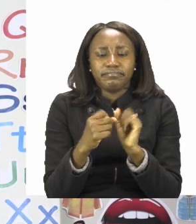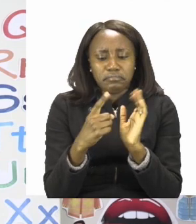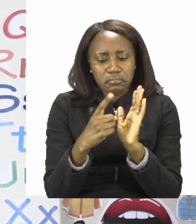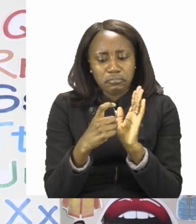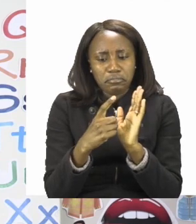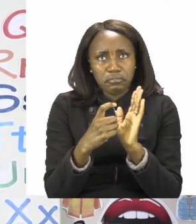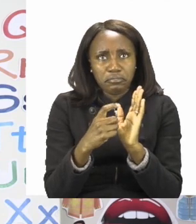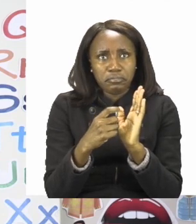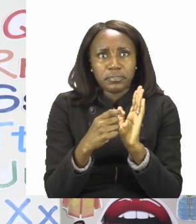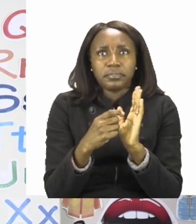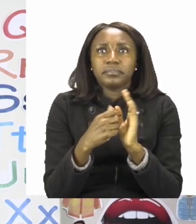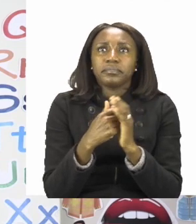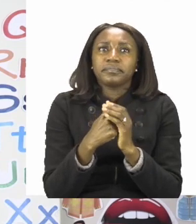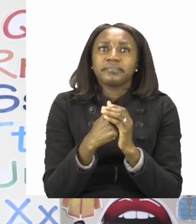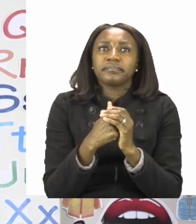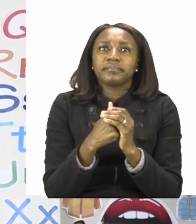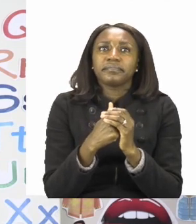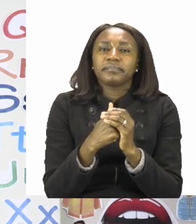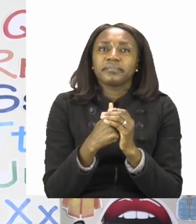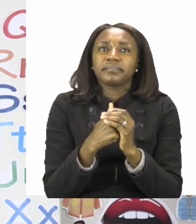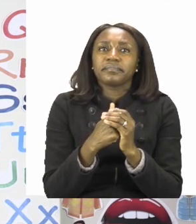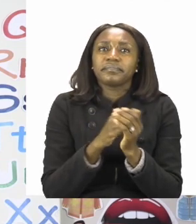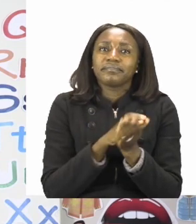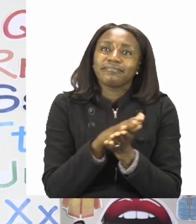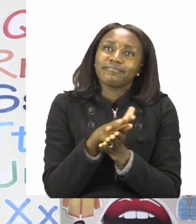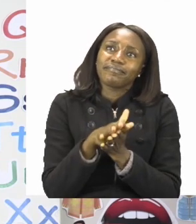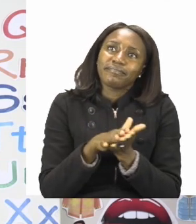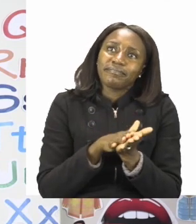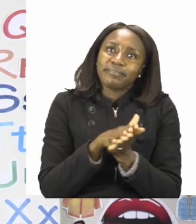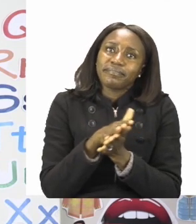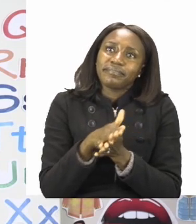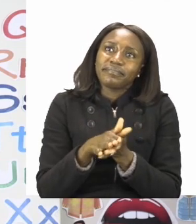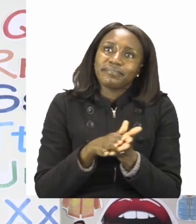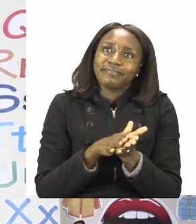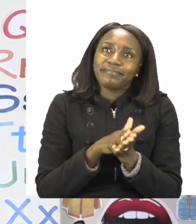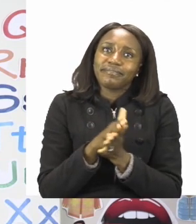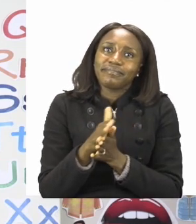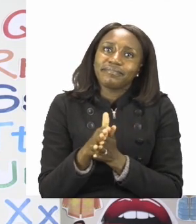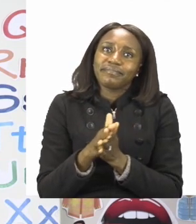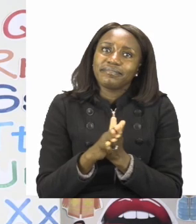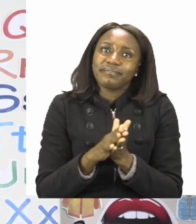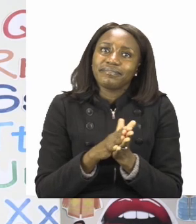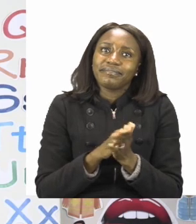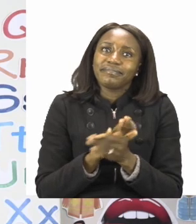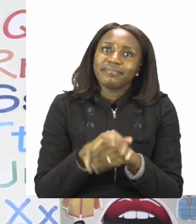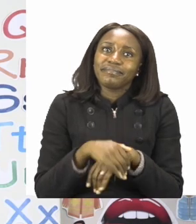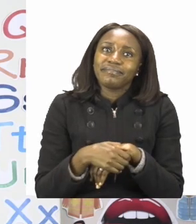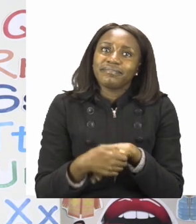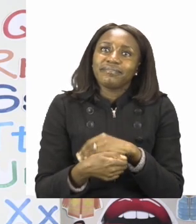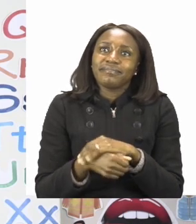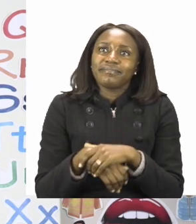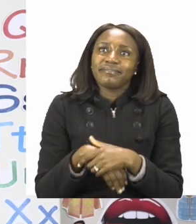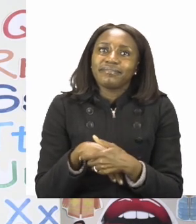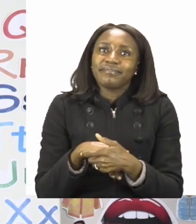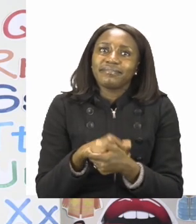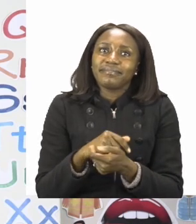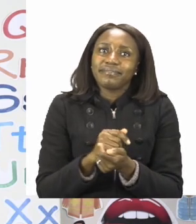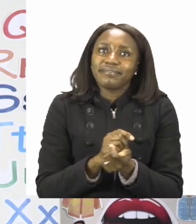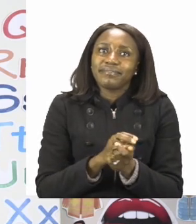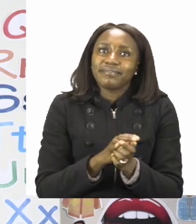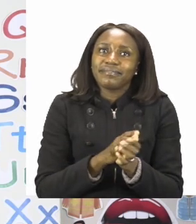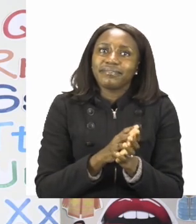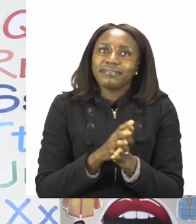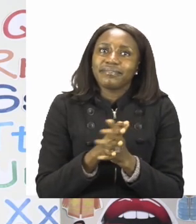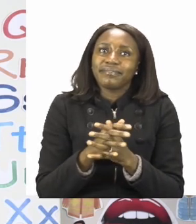sanitizer and then we rub inside our hands, around our